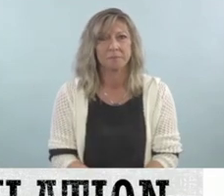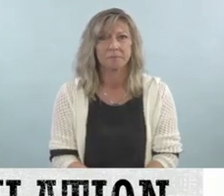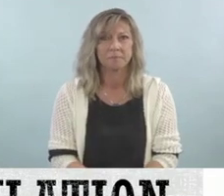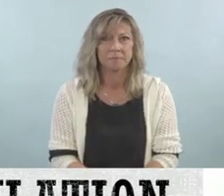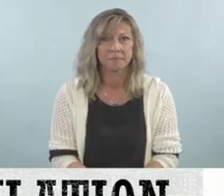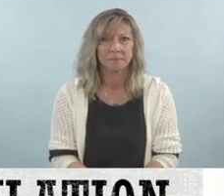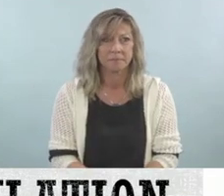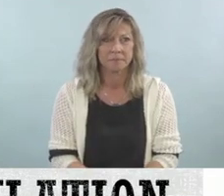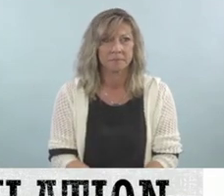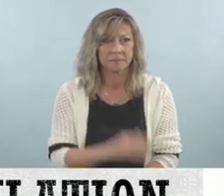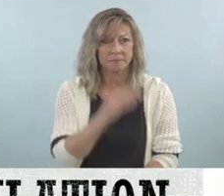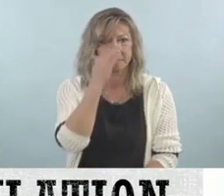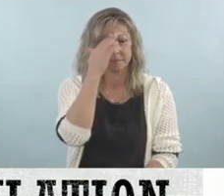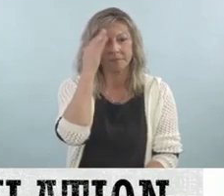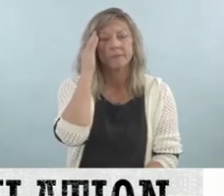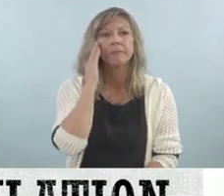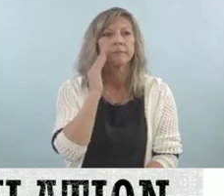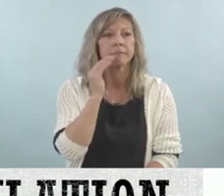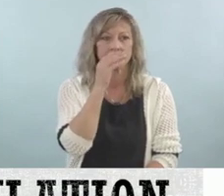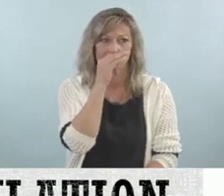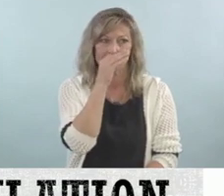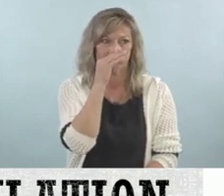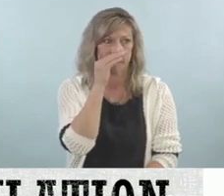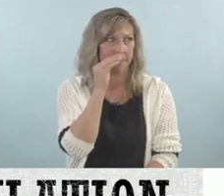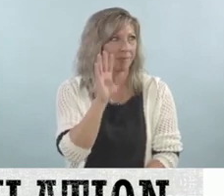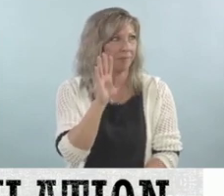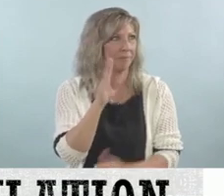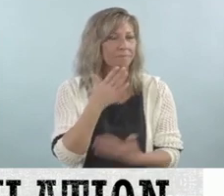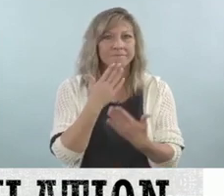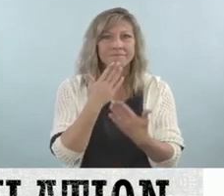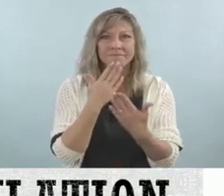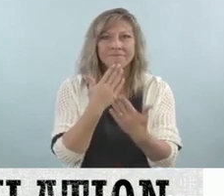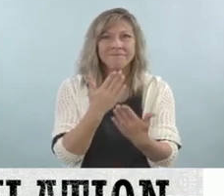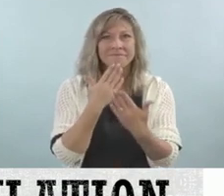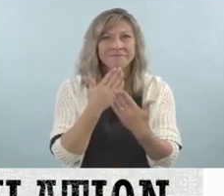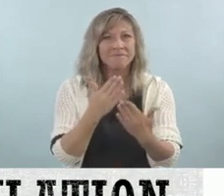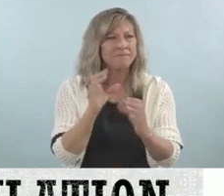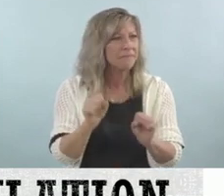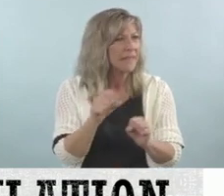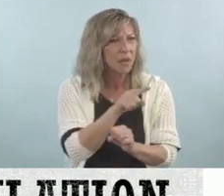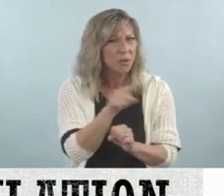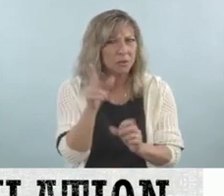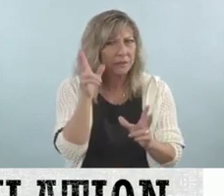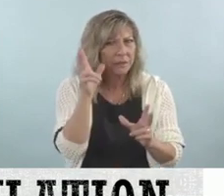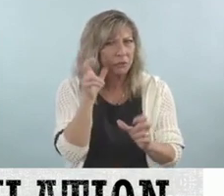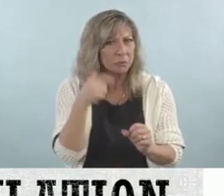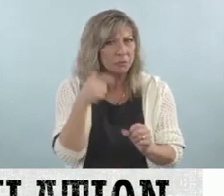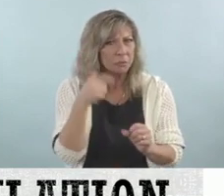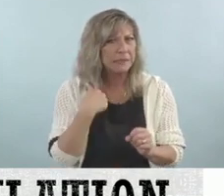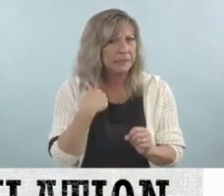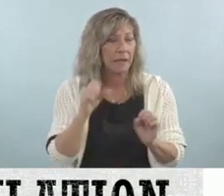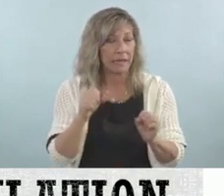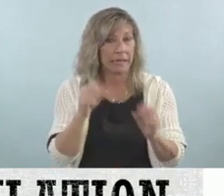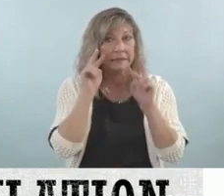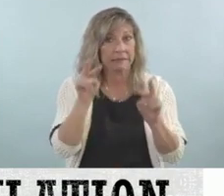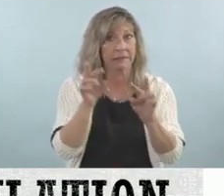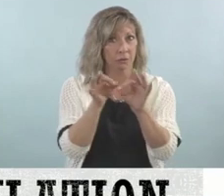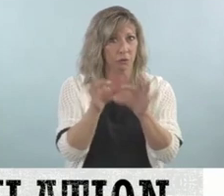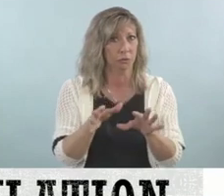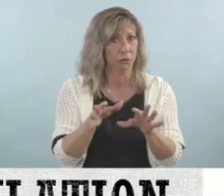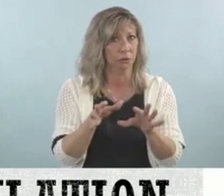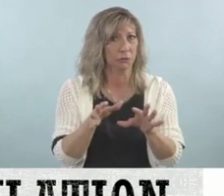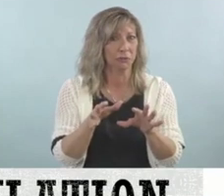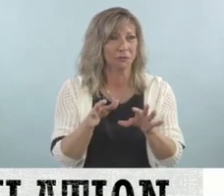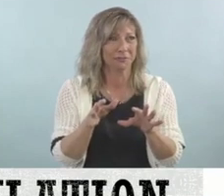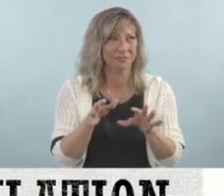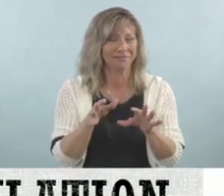Thanks for having me. Can you all, can you give me some signal to let me know you hear me? All right. I can see the interpreter. Okay. So she's definitely